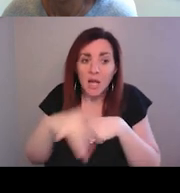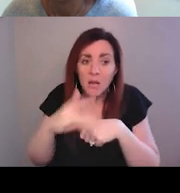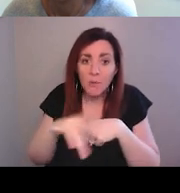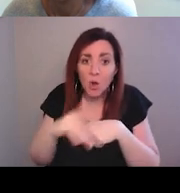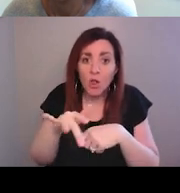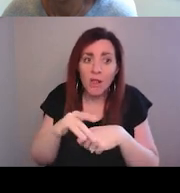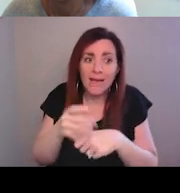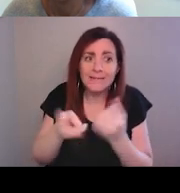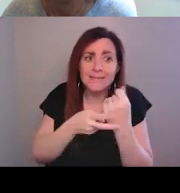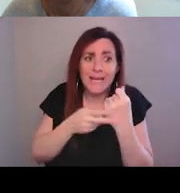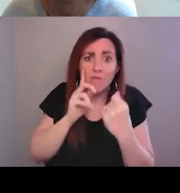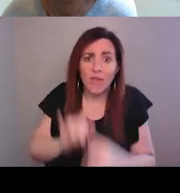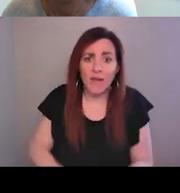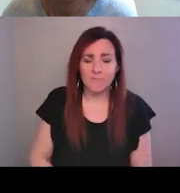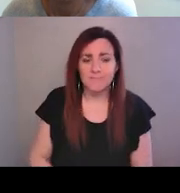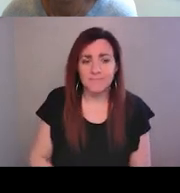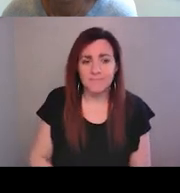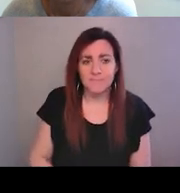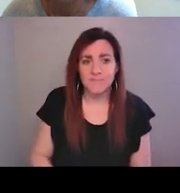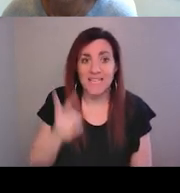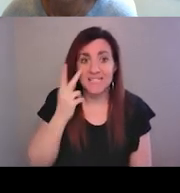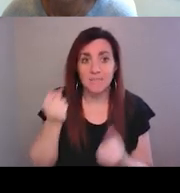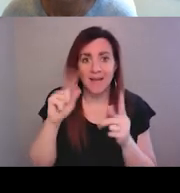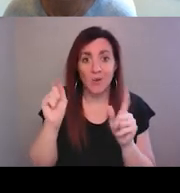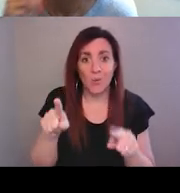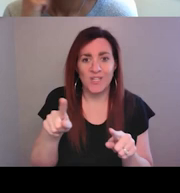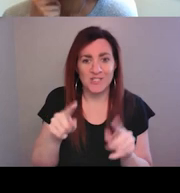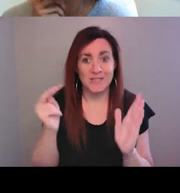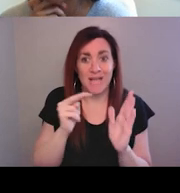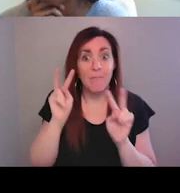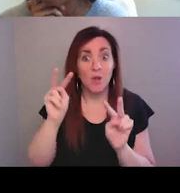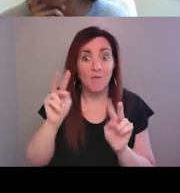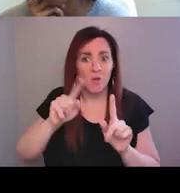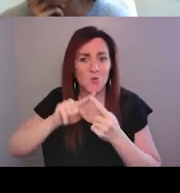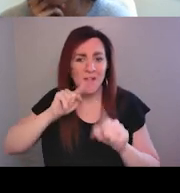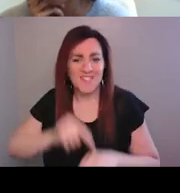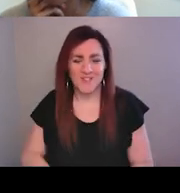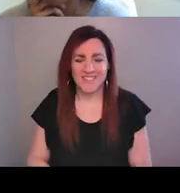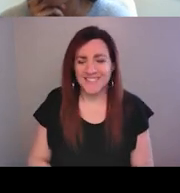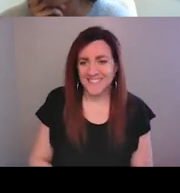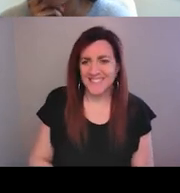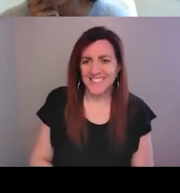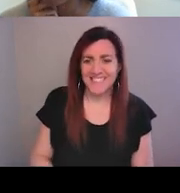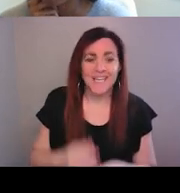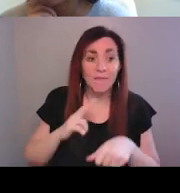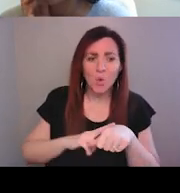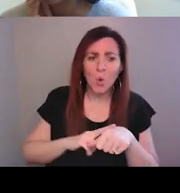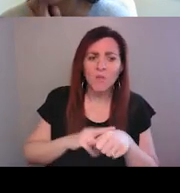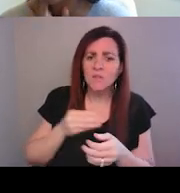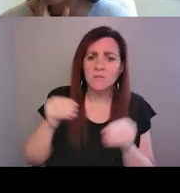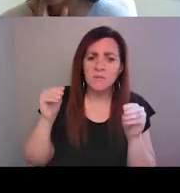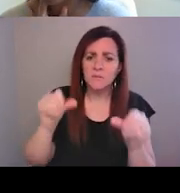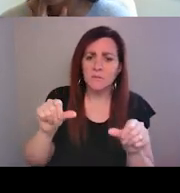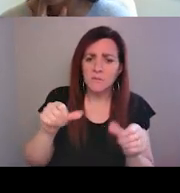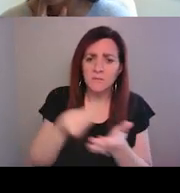see for that. And, you know, I see a lot of questions, which I'm looking forward to getting to. And, and of course, fun, you know,